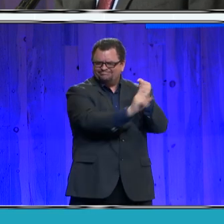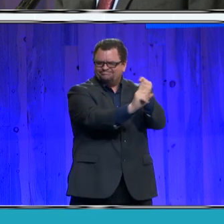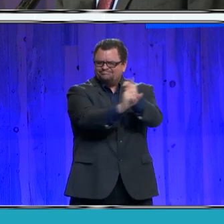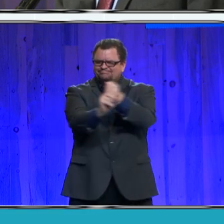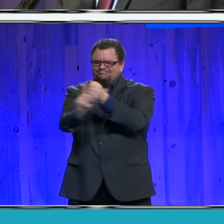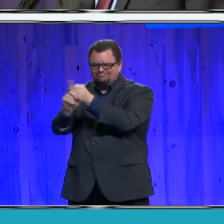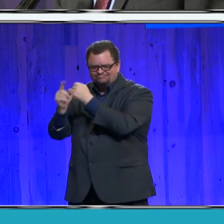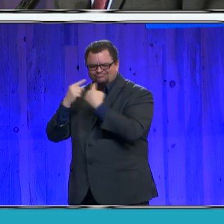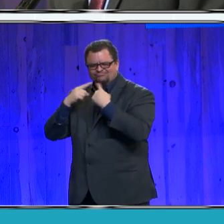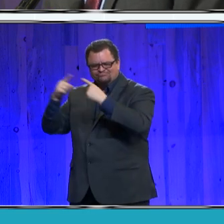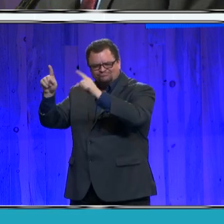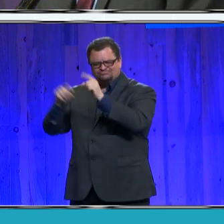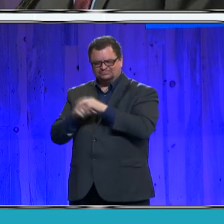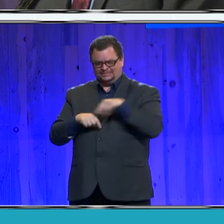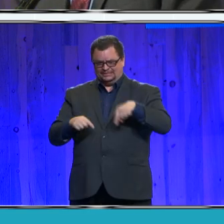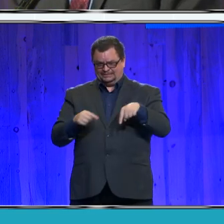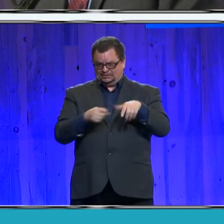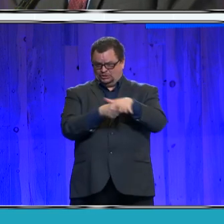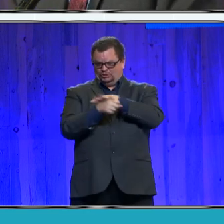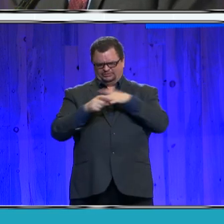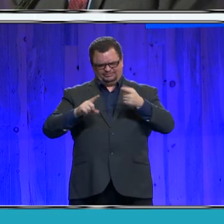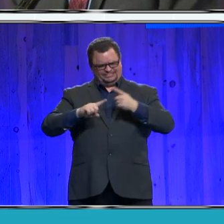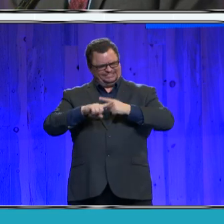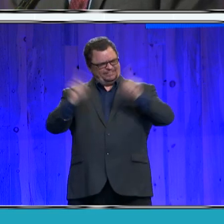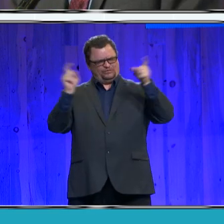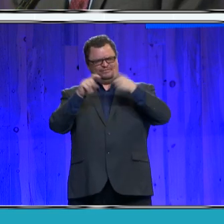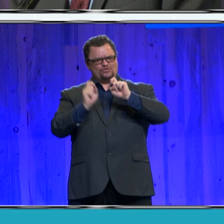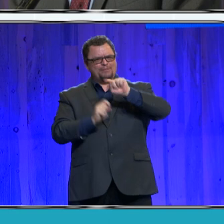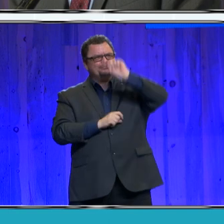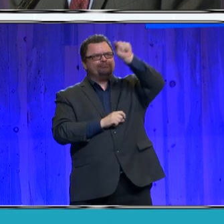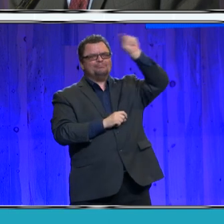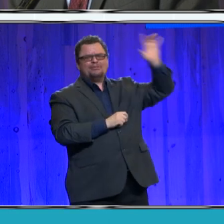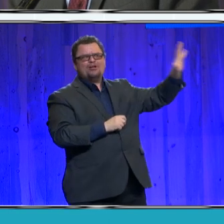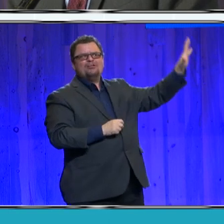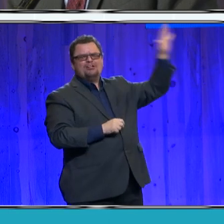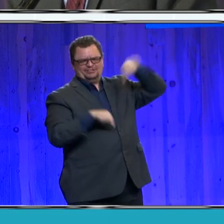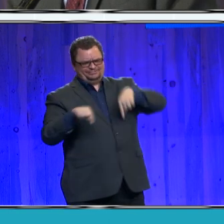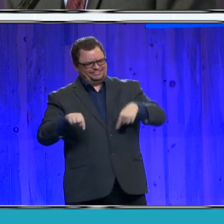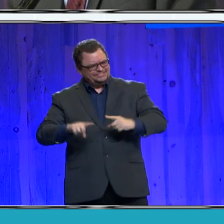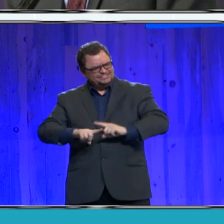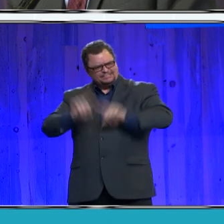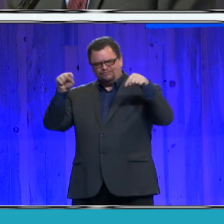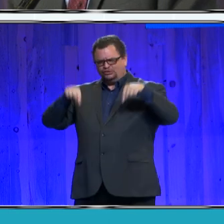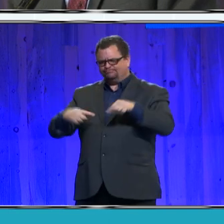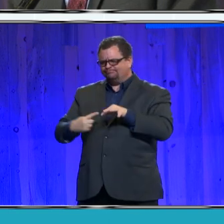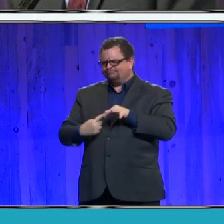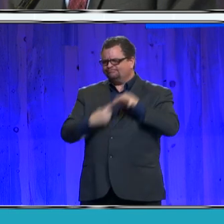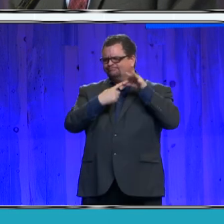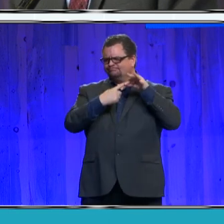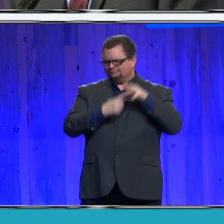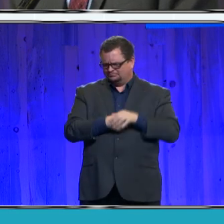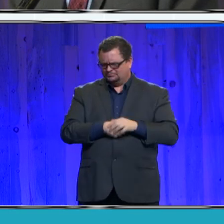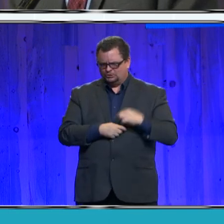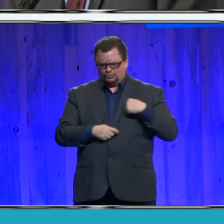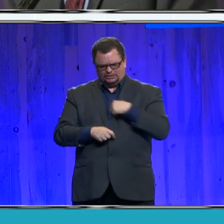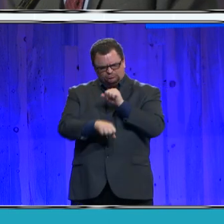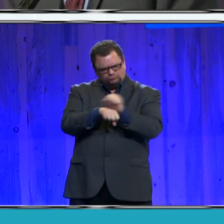is different from others throughout the country. We work together despite the challenges that we have faced.